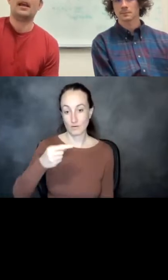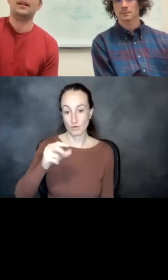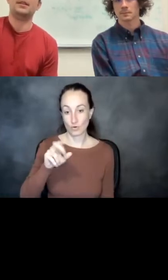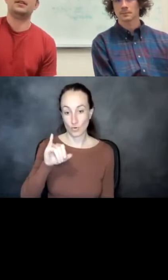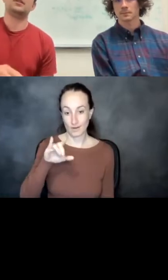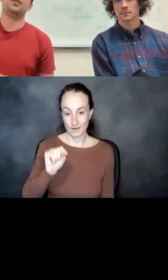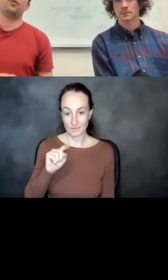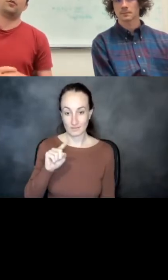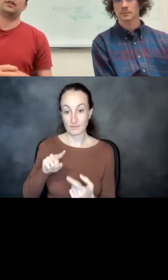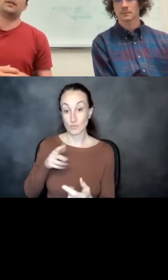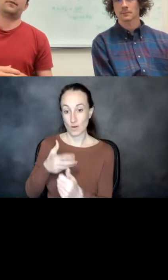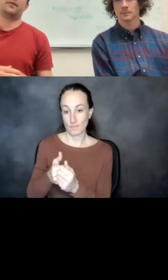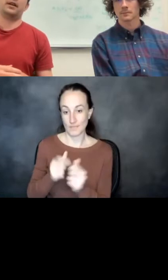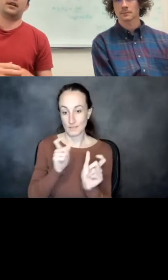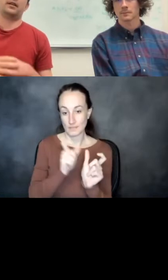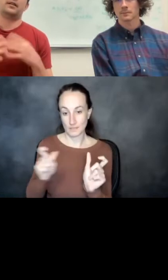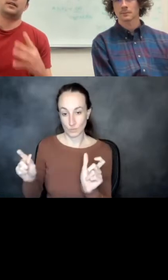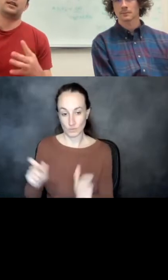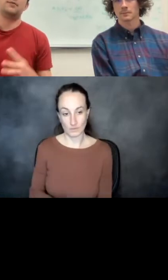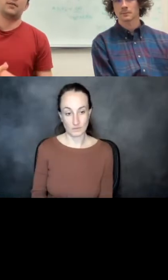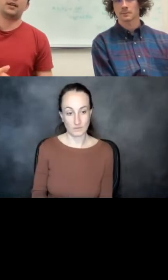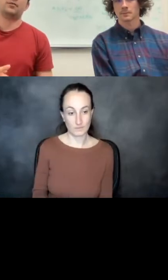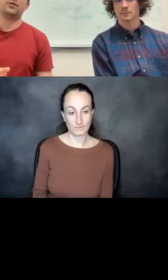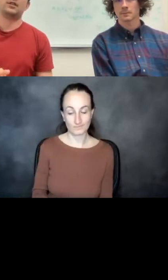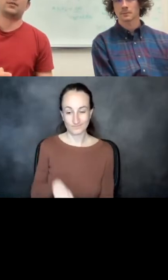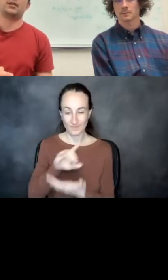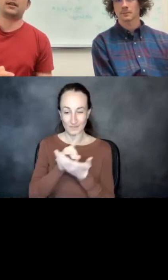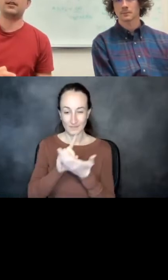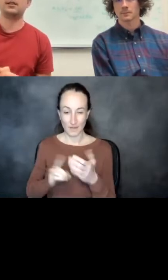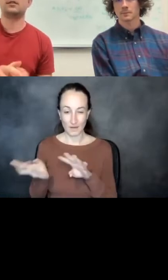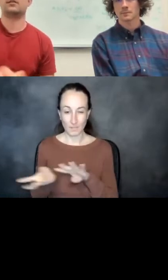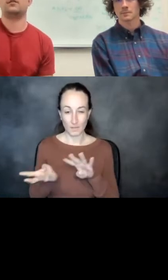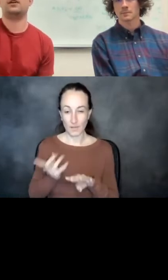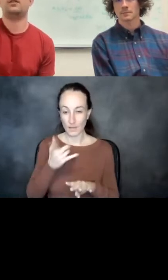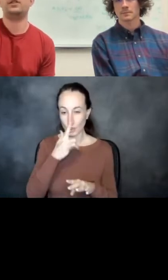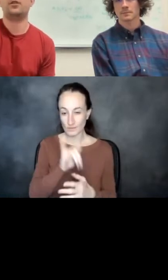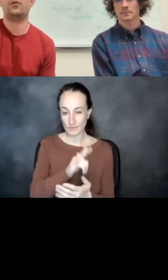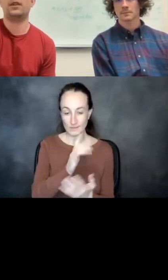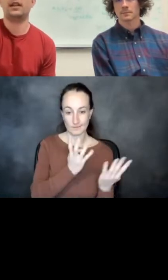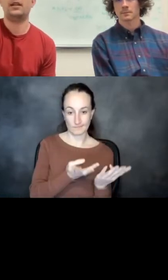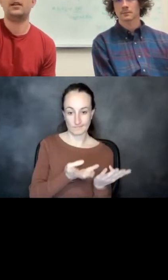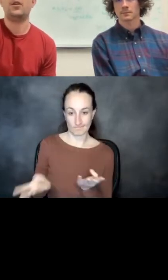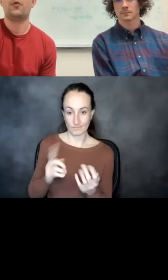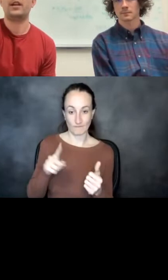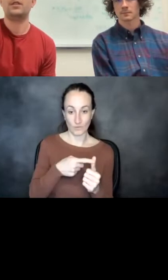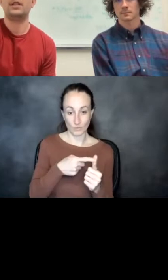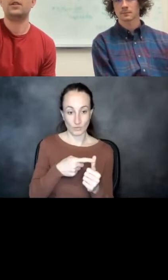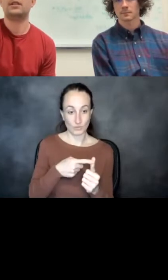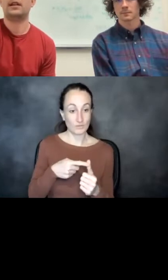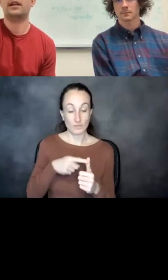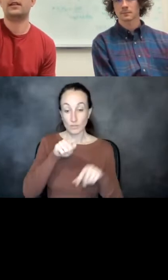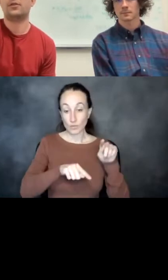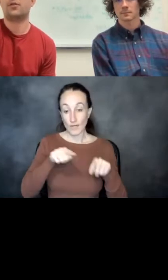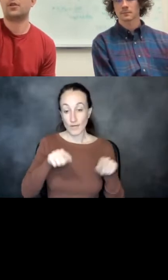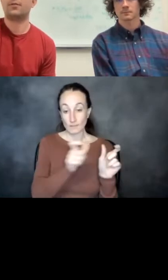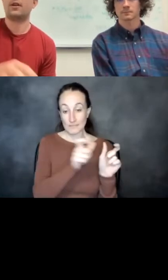And so kind of the design pipeline would look something like this. We start with a random sequence